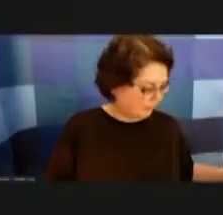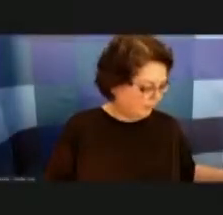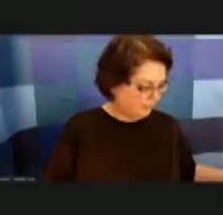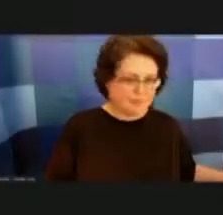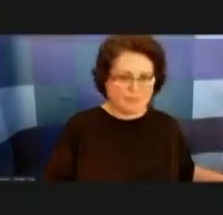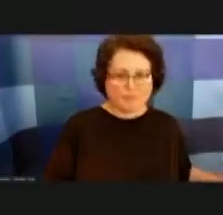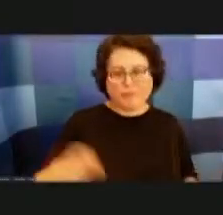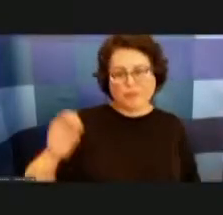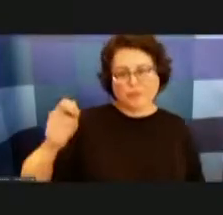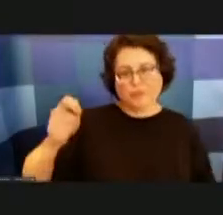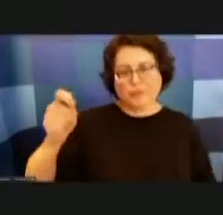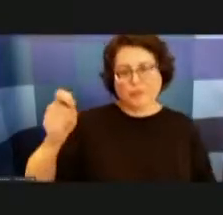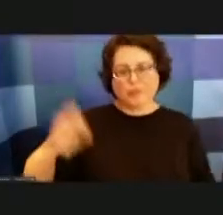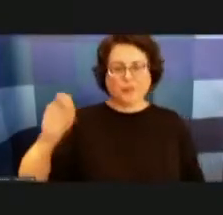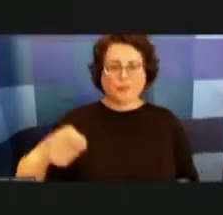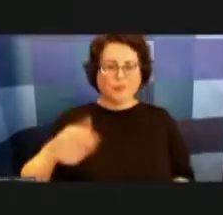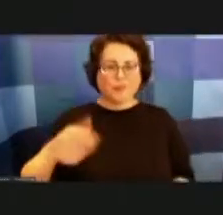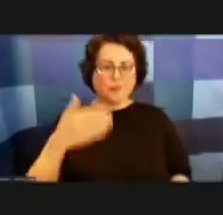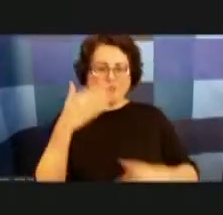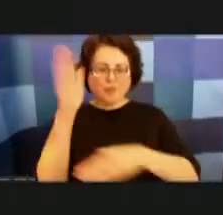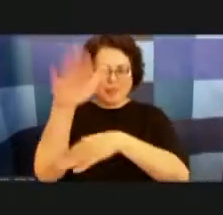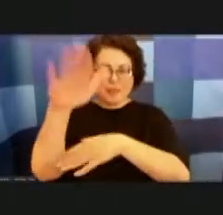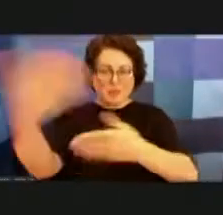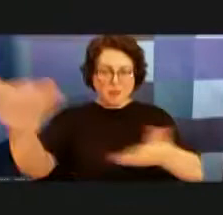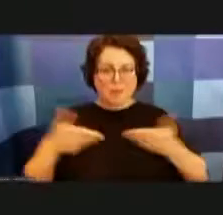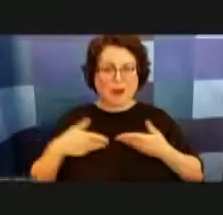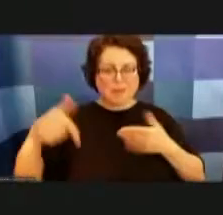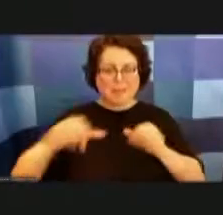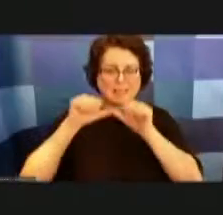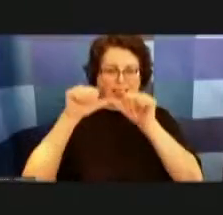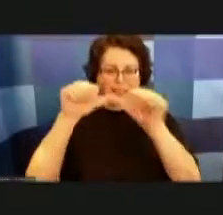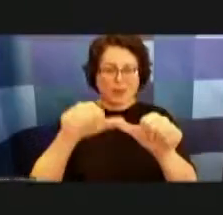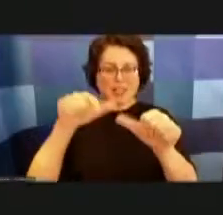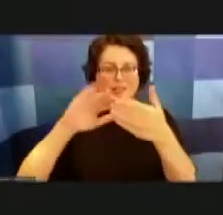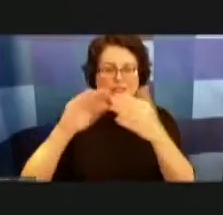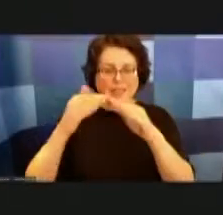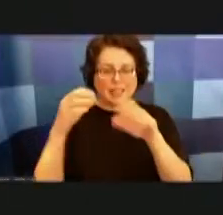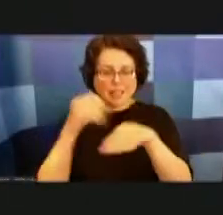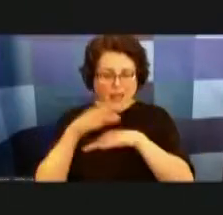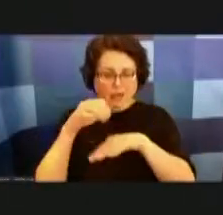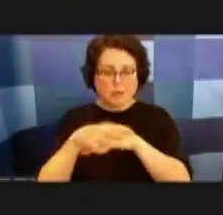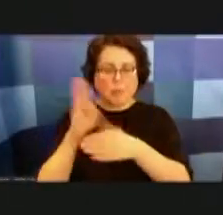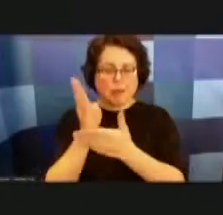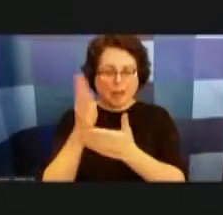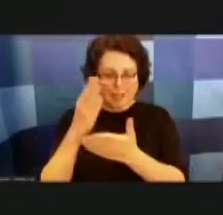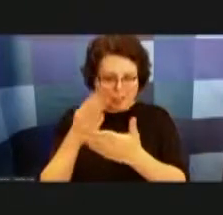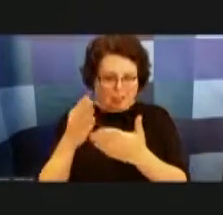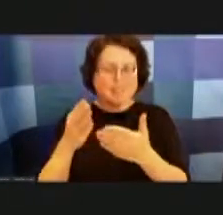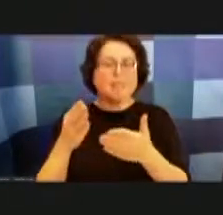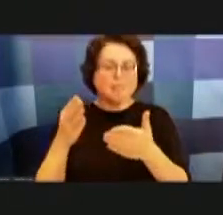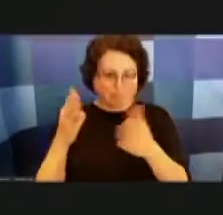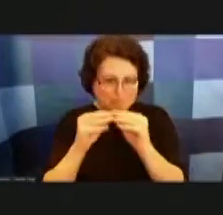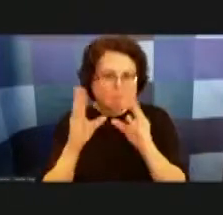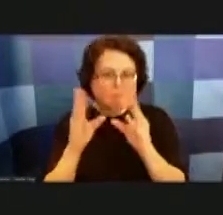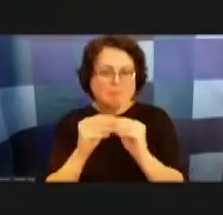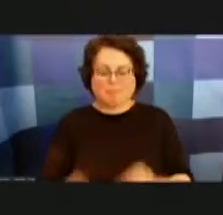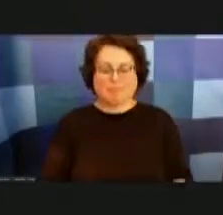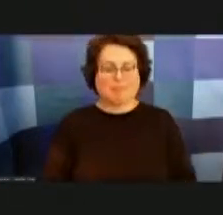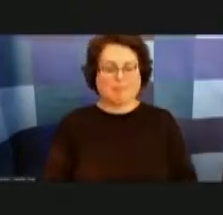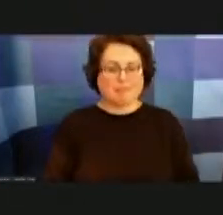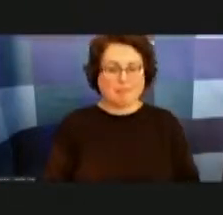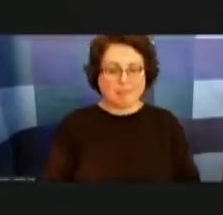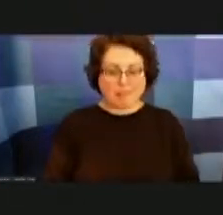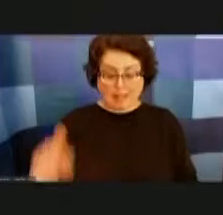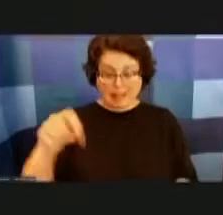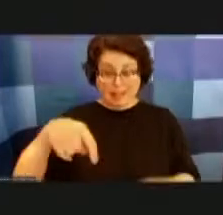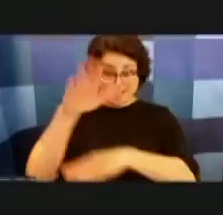good afternoon and welcome to the continuation of city council's budget hearings um this afternoon the first we will begin with